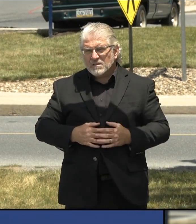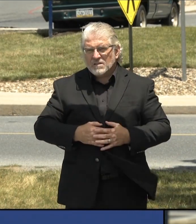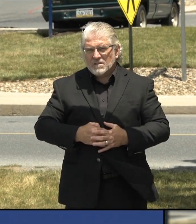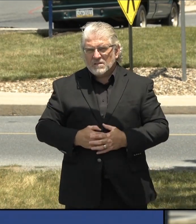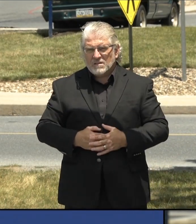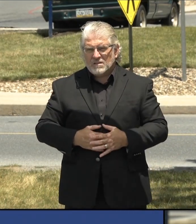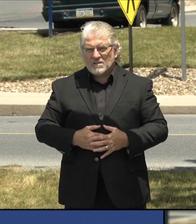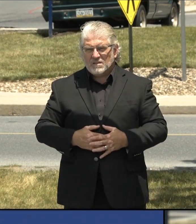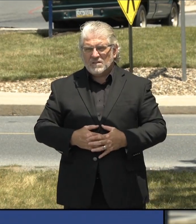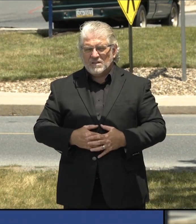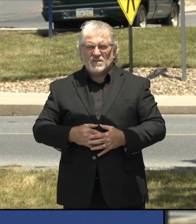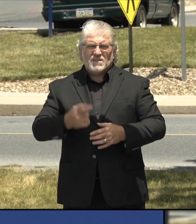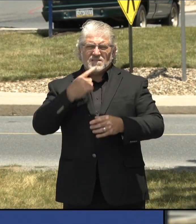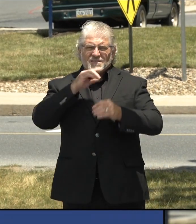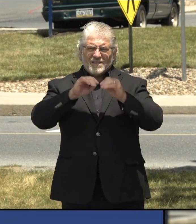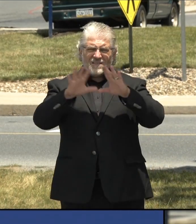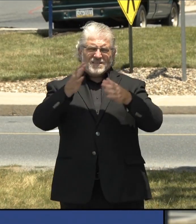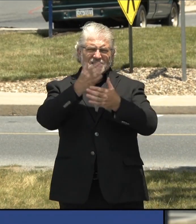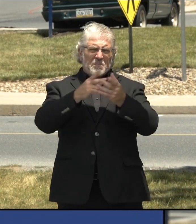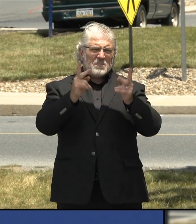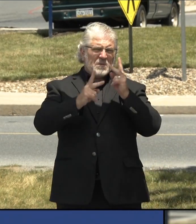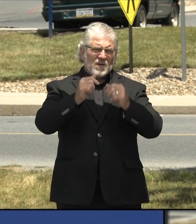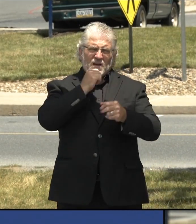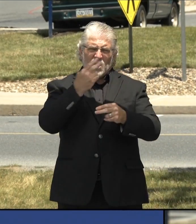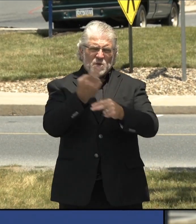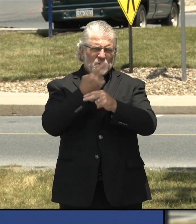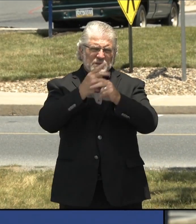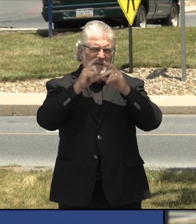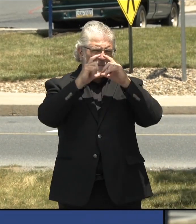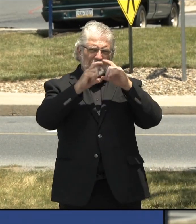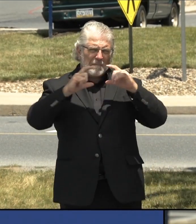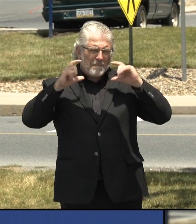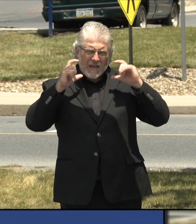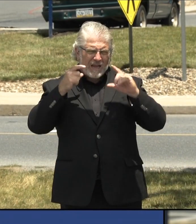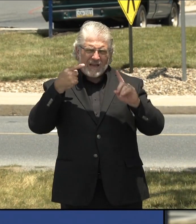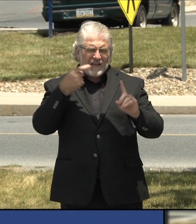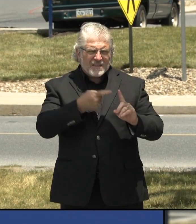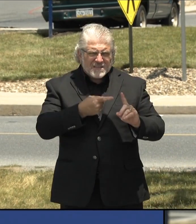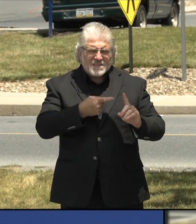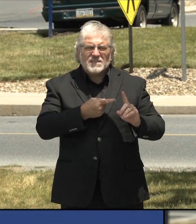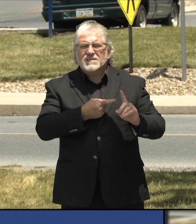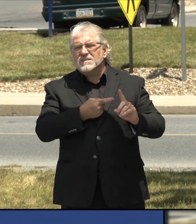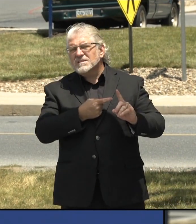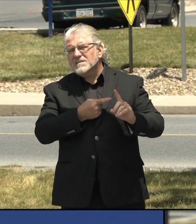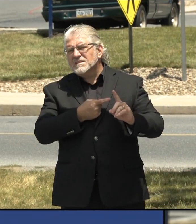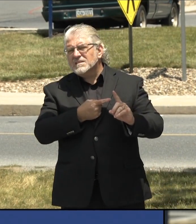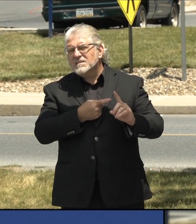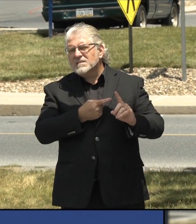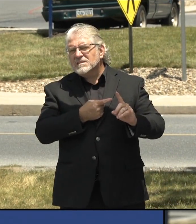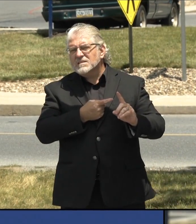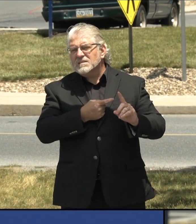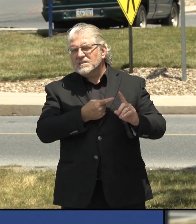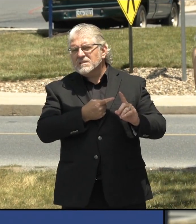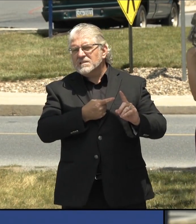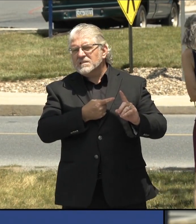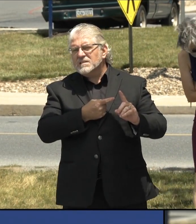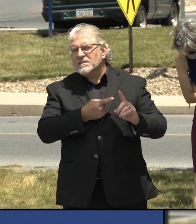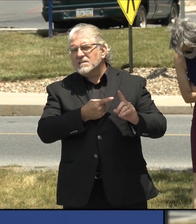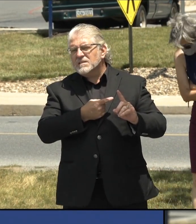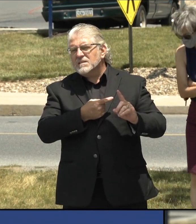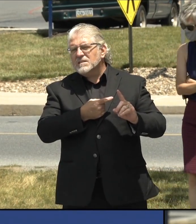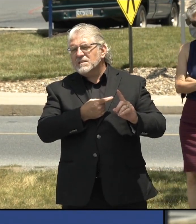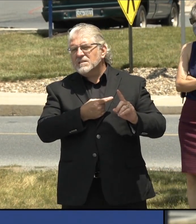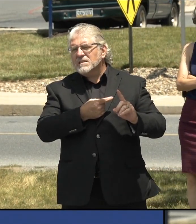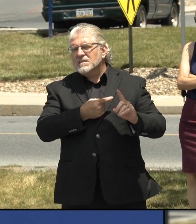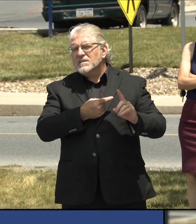What what can people do? What tools do people have to enforce the law? Yeah, the the I think